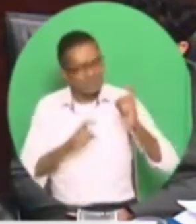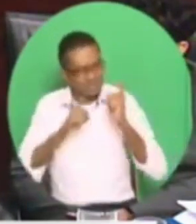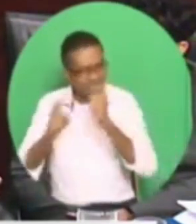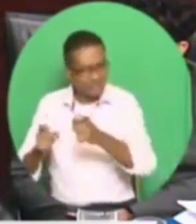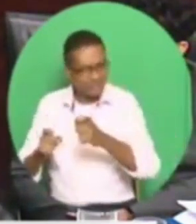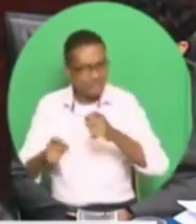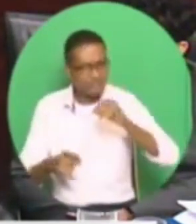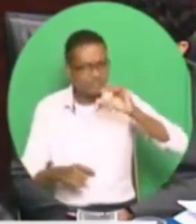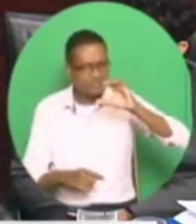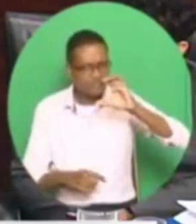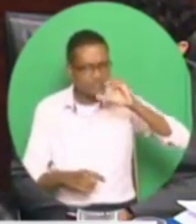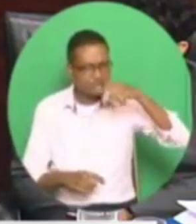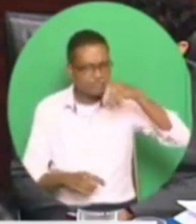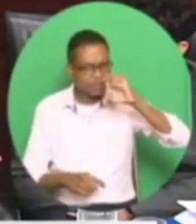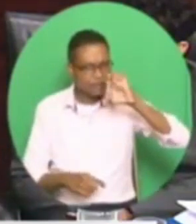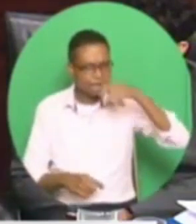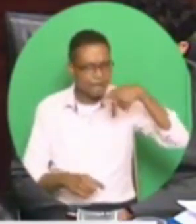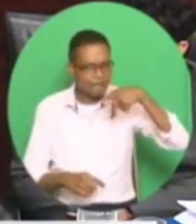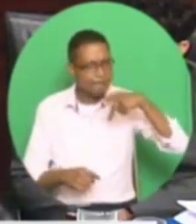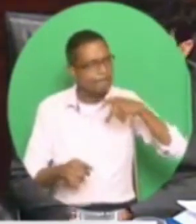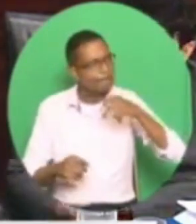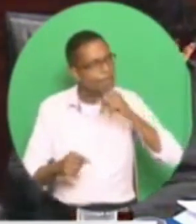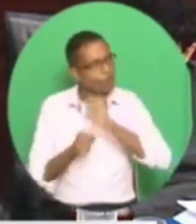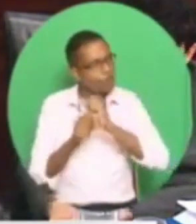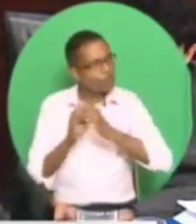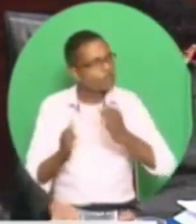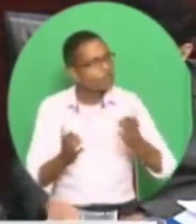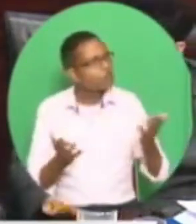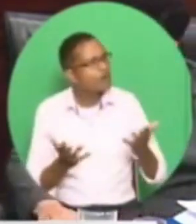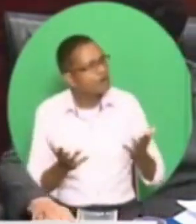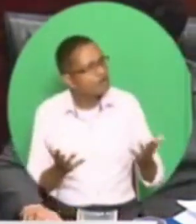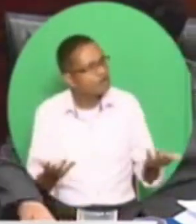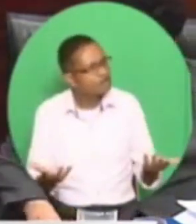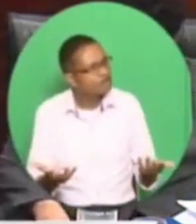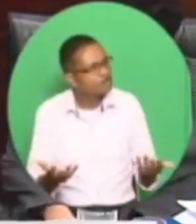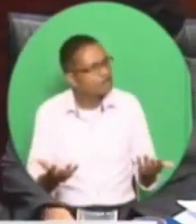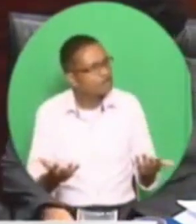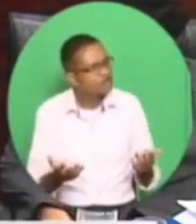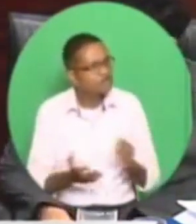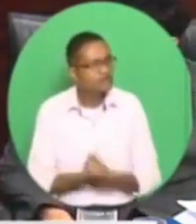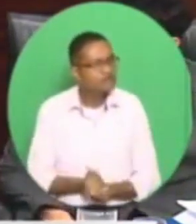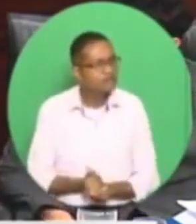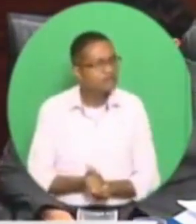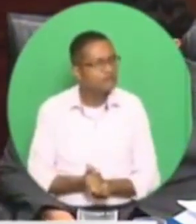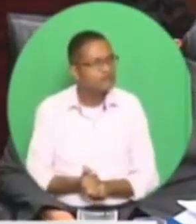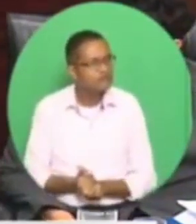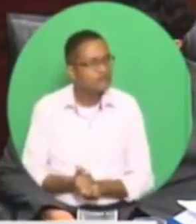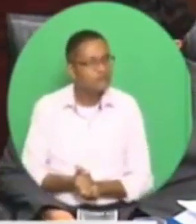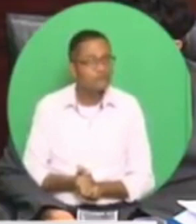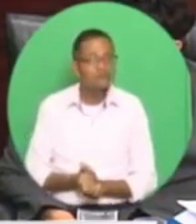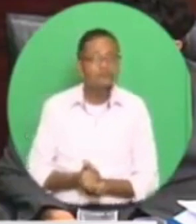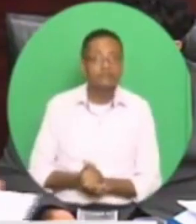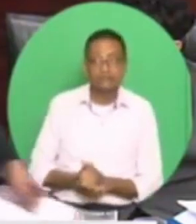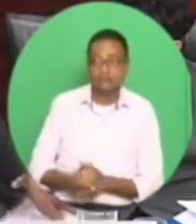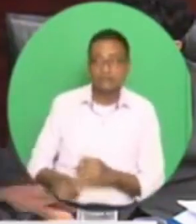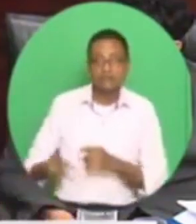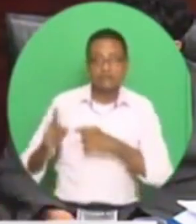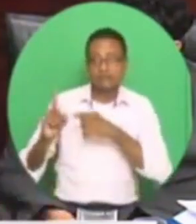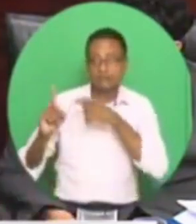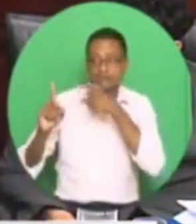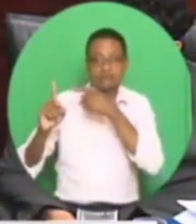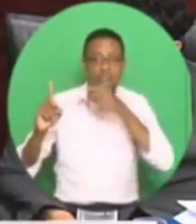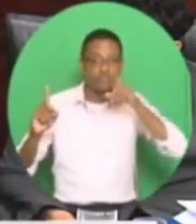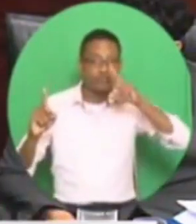Is it? They decrease the allocation. And you decrease the allocation. Yes. And Dr. Ragunath exposed them that they decreased the